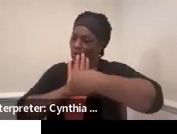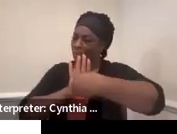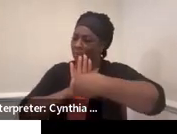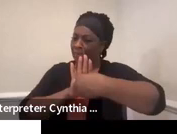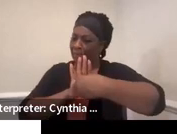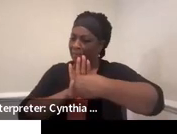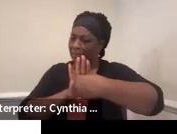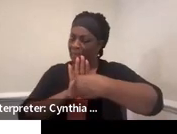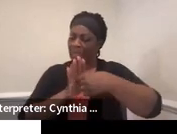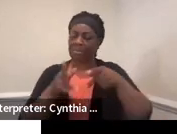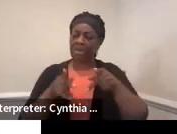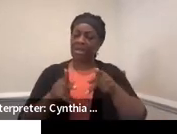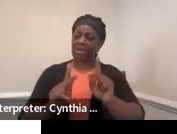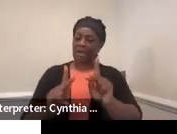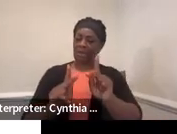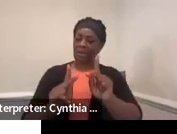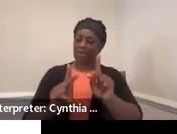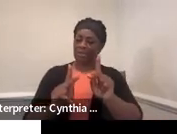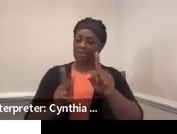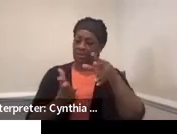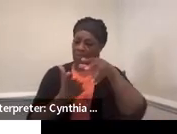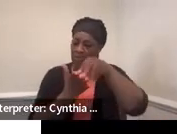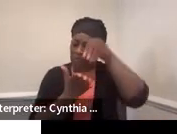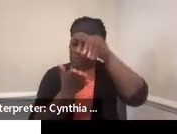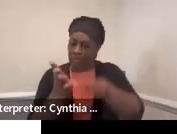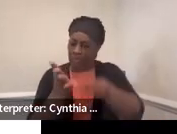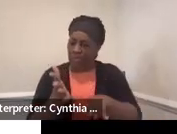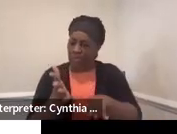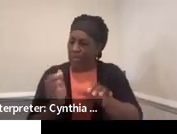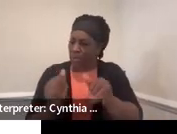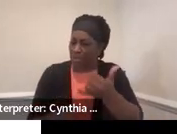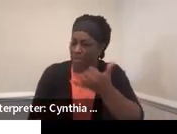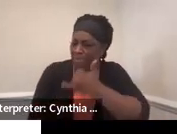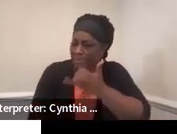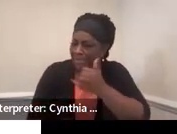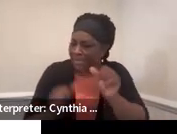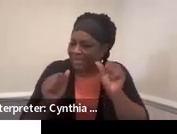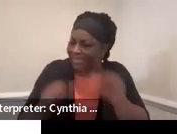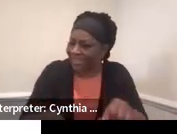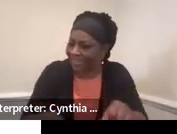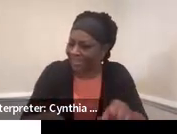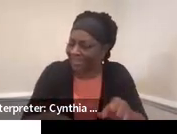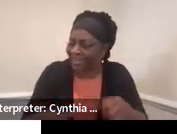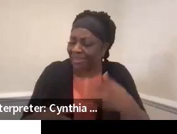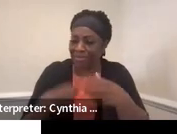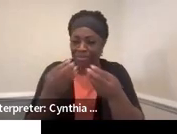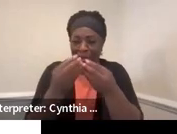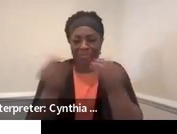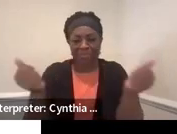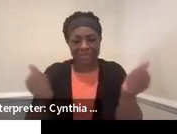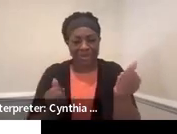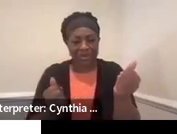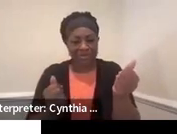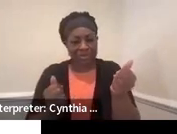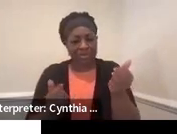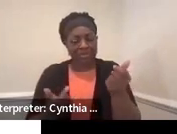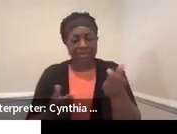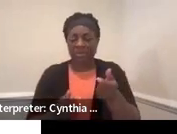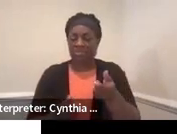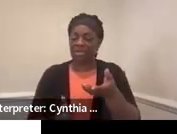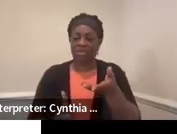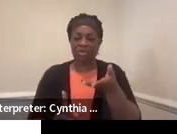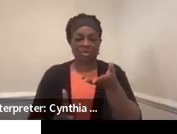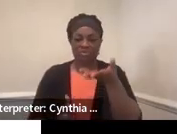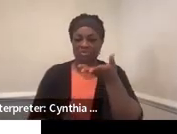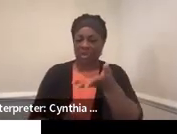But allowing them to make mistakes and problem-solve that, you're going to be right there to